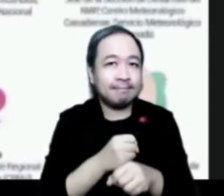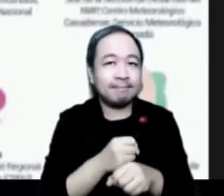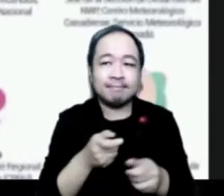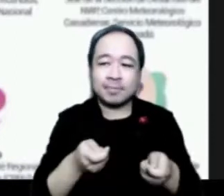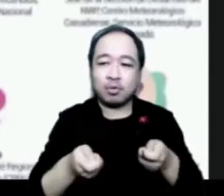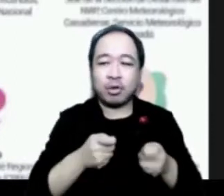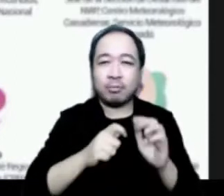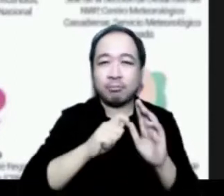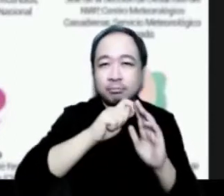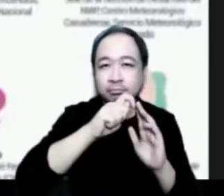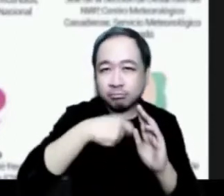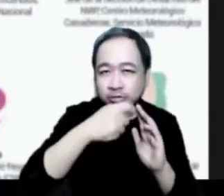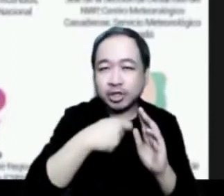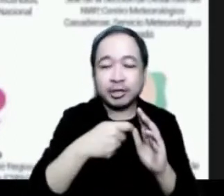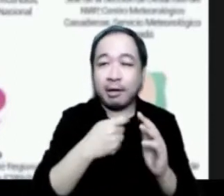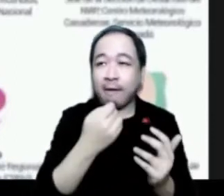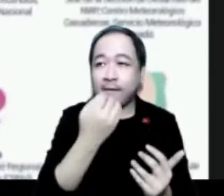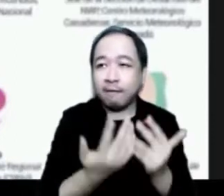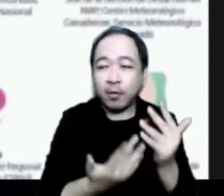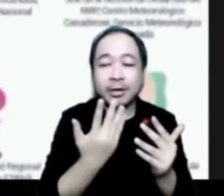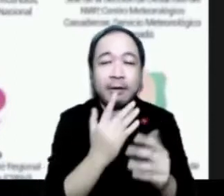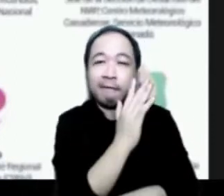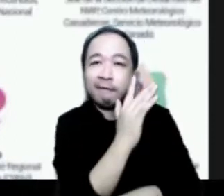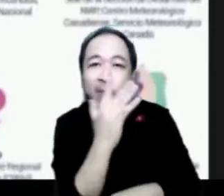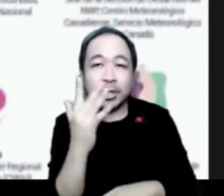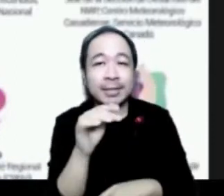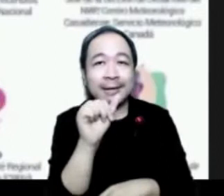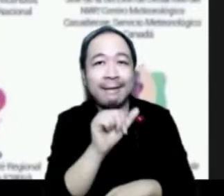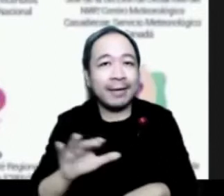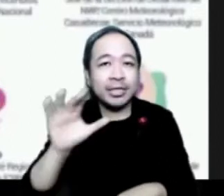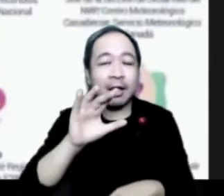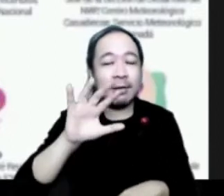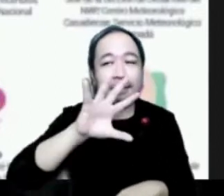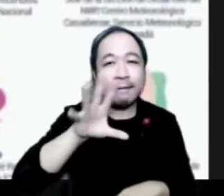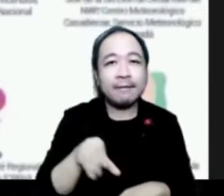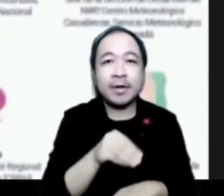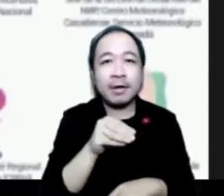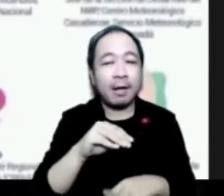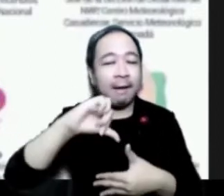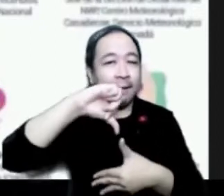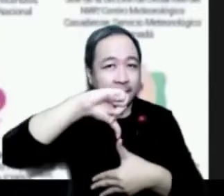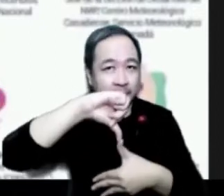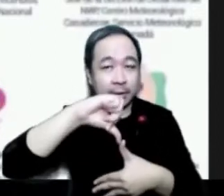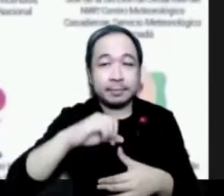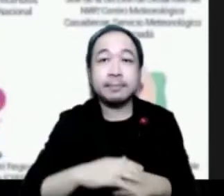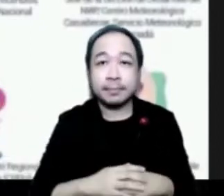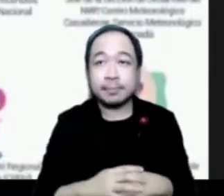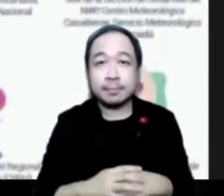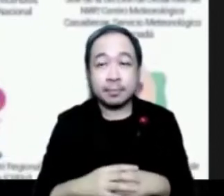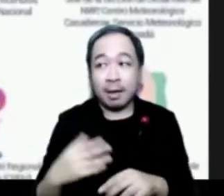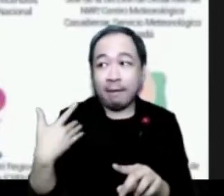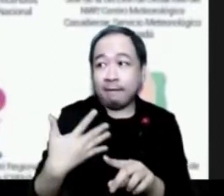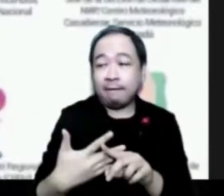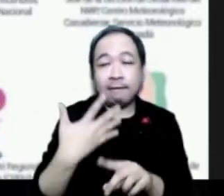wildfires in Asia, Africa, and Latin America. And over the last five years, has been working in the subregional office of